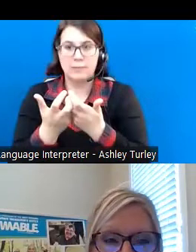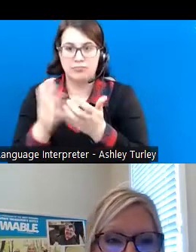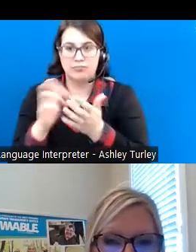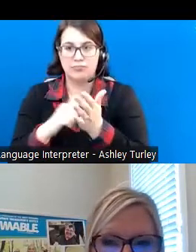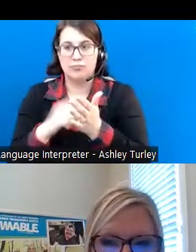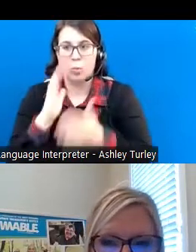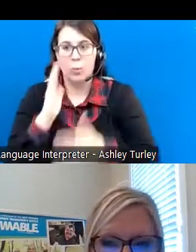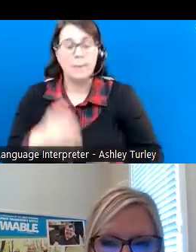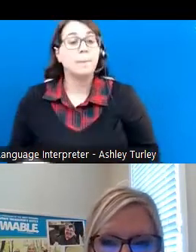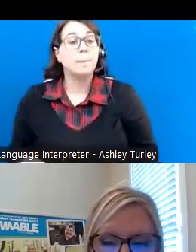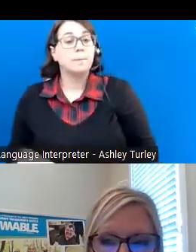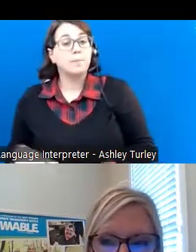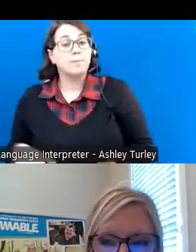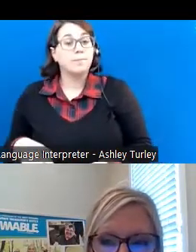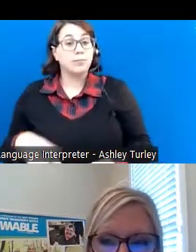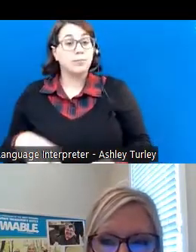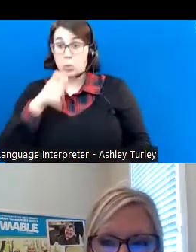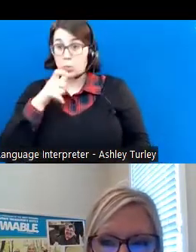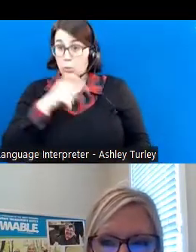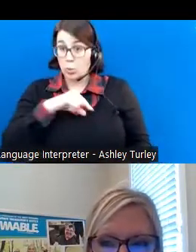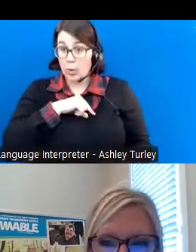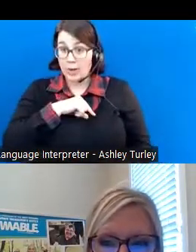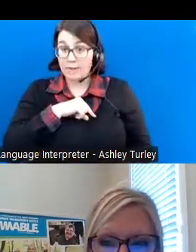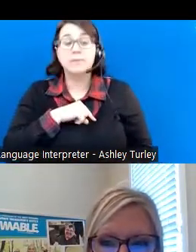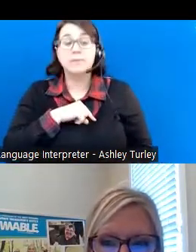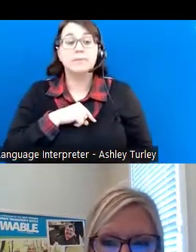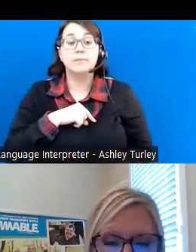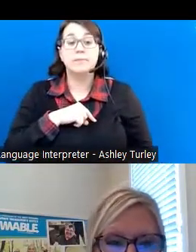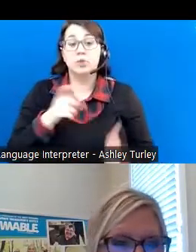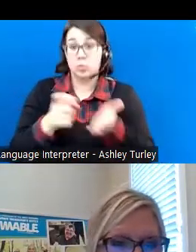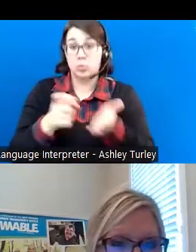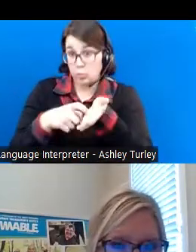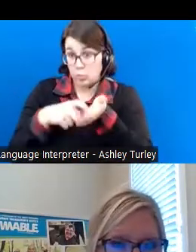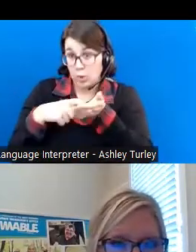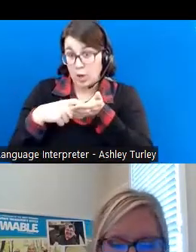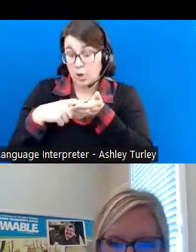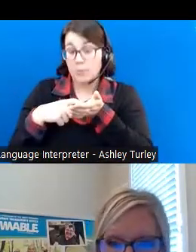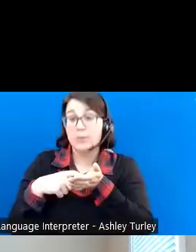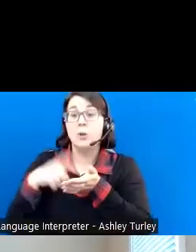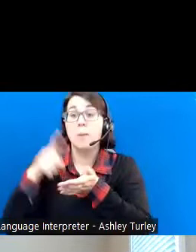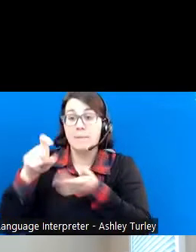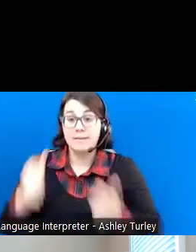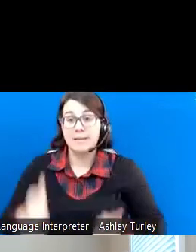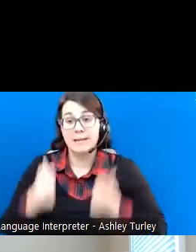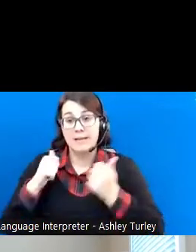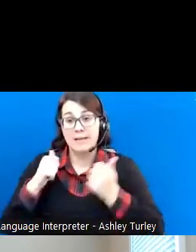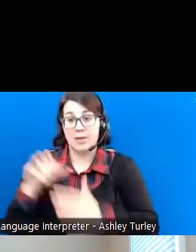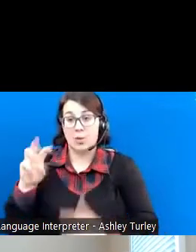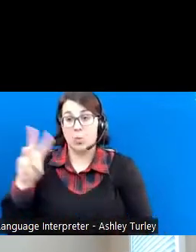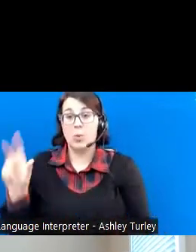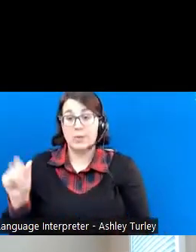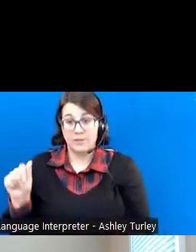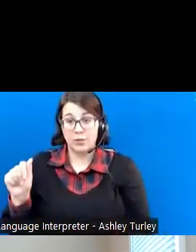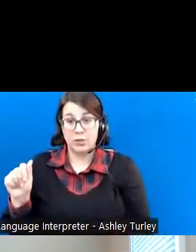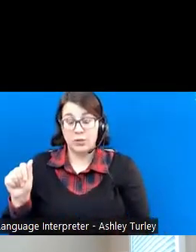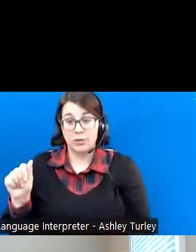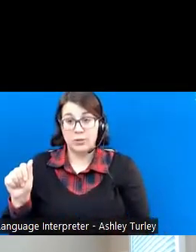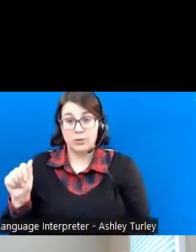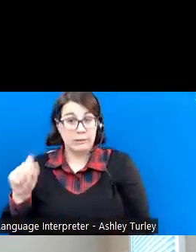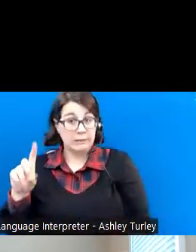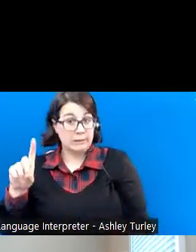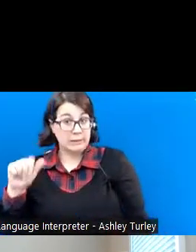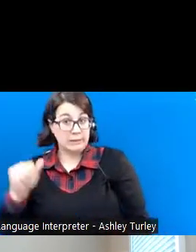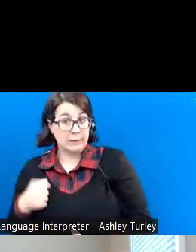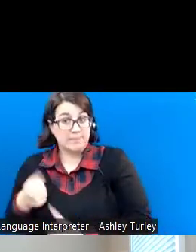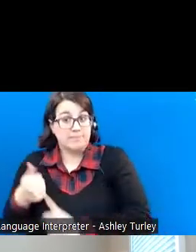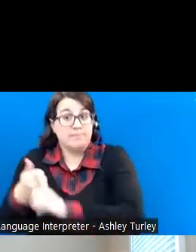So who is eligible? The requirements include that the individual is a West Virginia resident and the onset of the disability